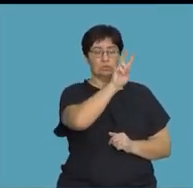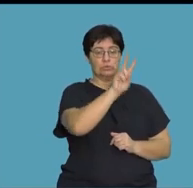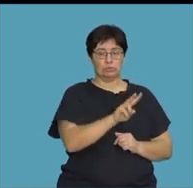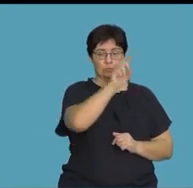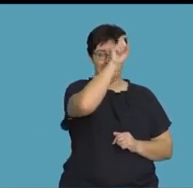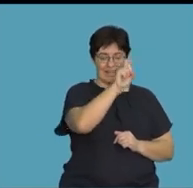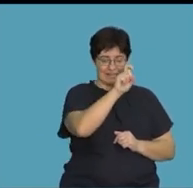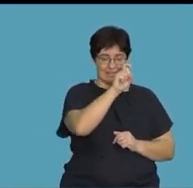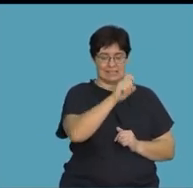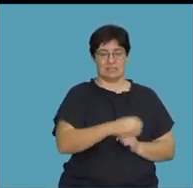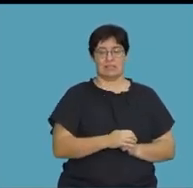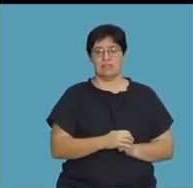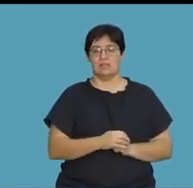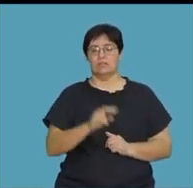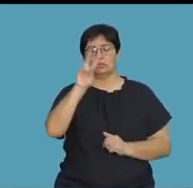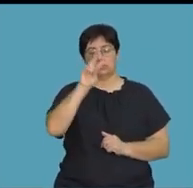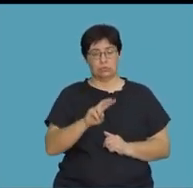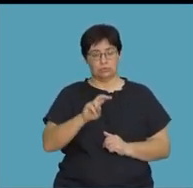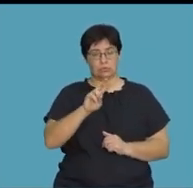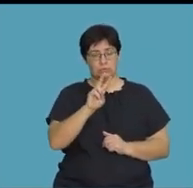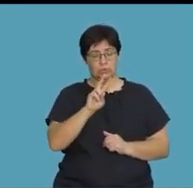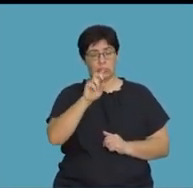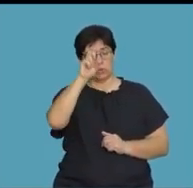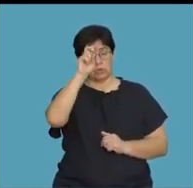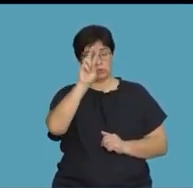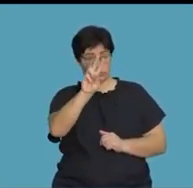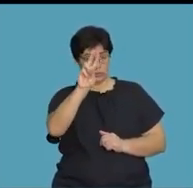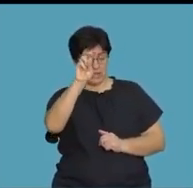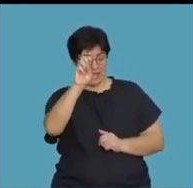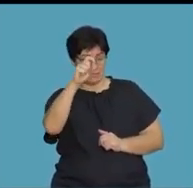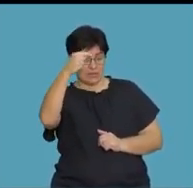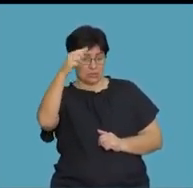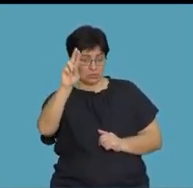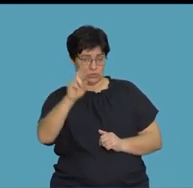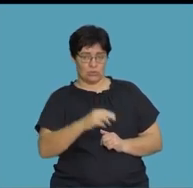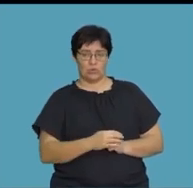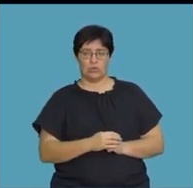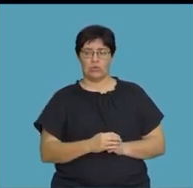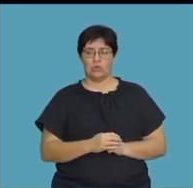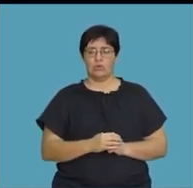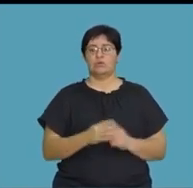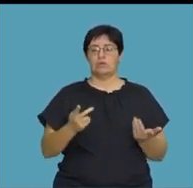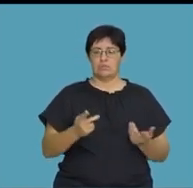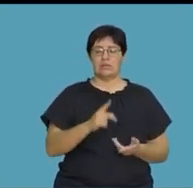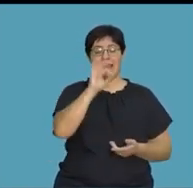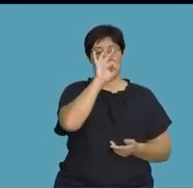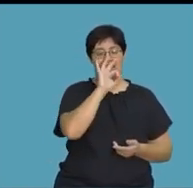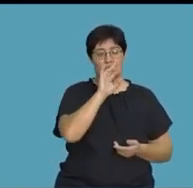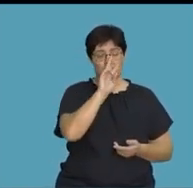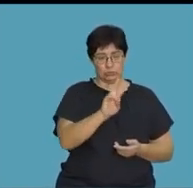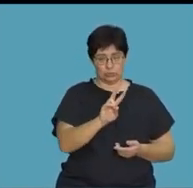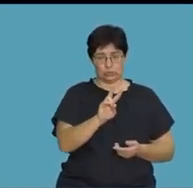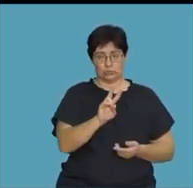is 2 to the x and 2 to the exponent of 2x minus 2. The x plus 2x will be 3x.